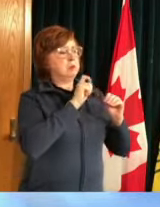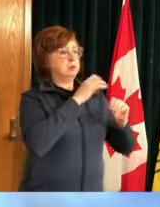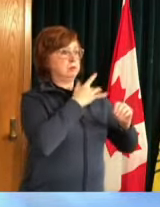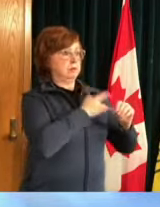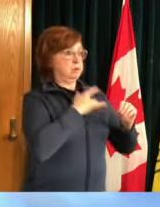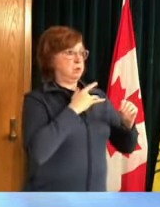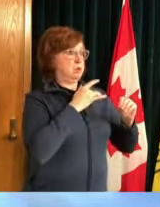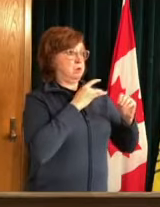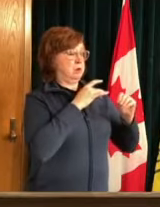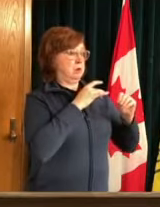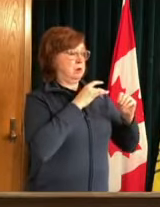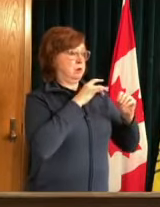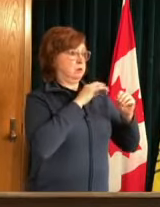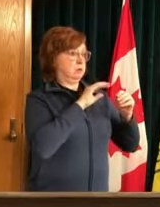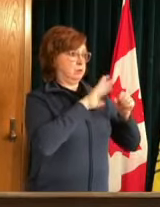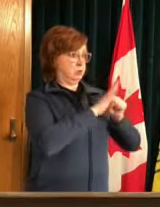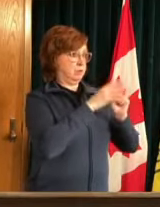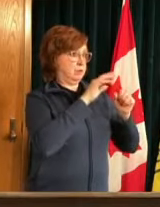thank you